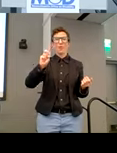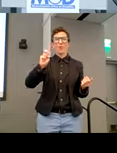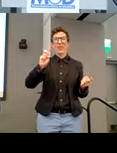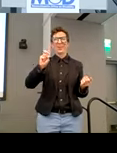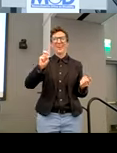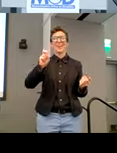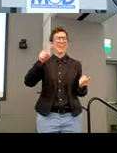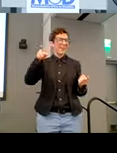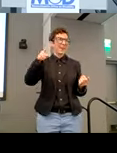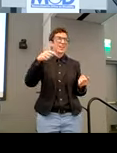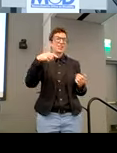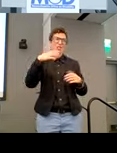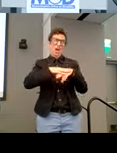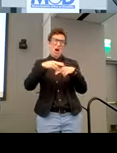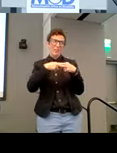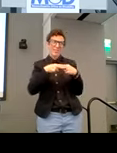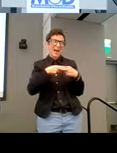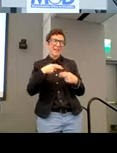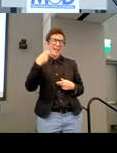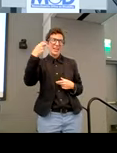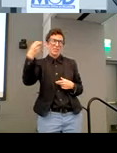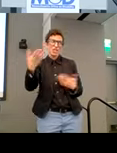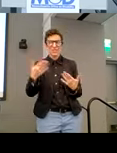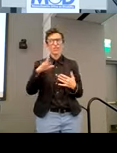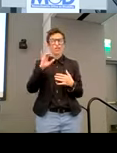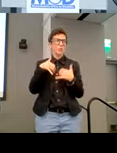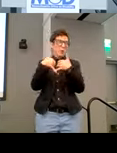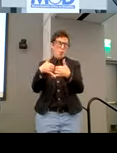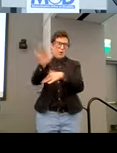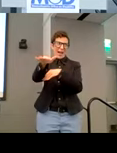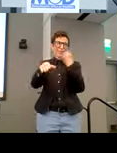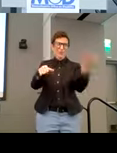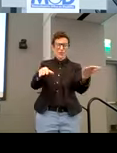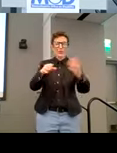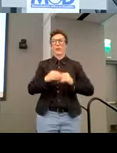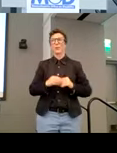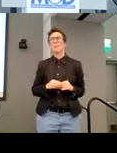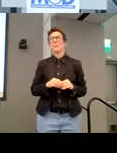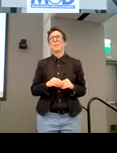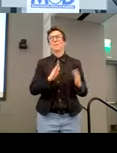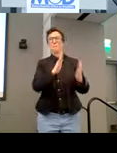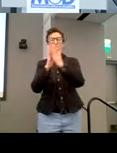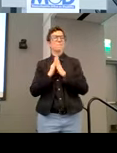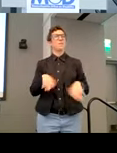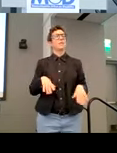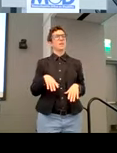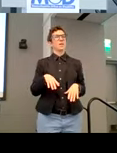is going to get Maud's award this afternoon. Um, so yeah. So, you know, that's just some of the foundation